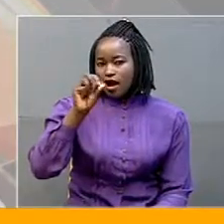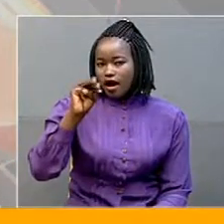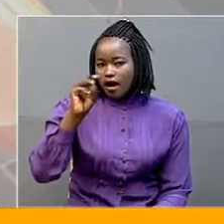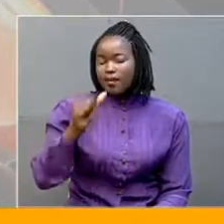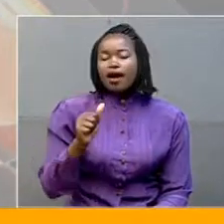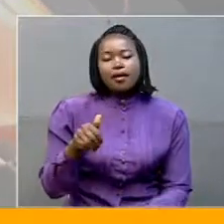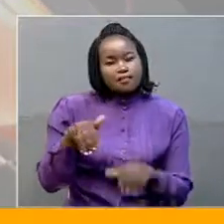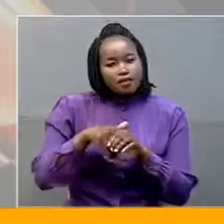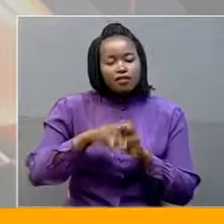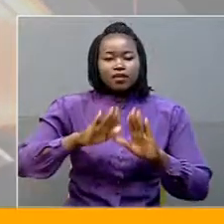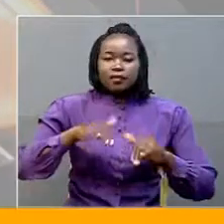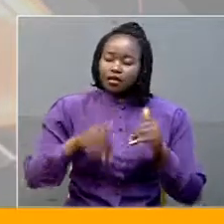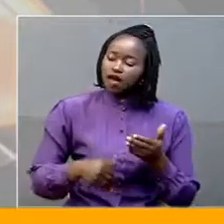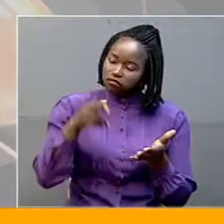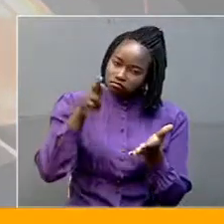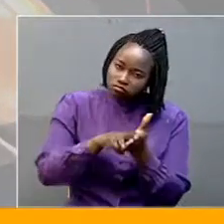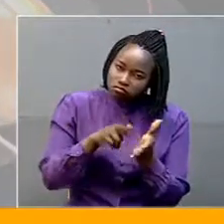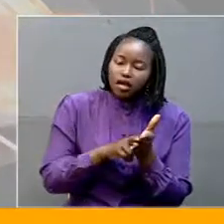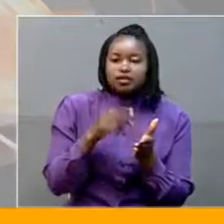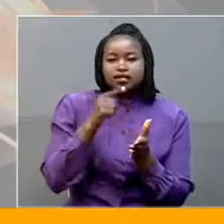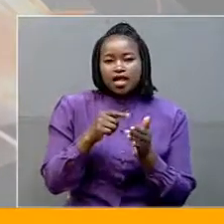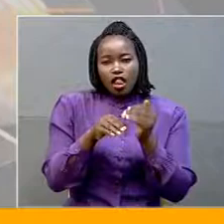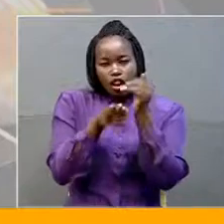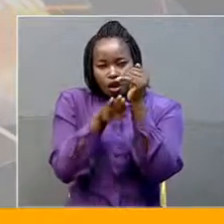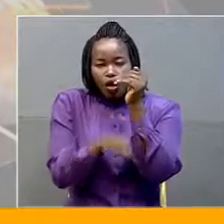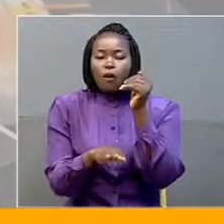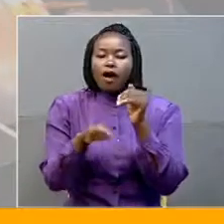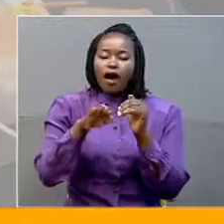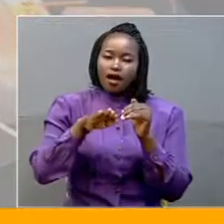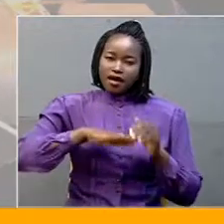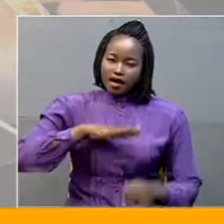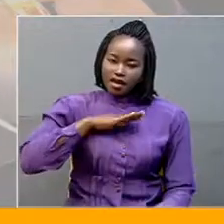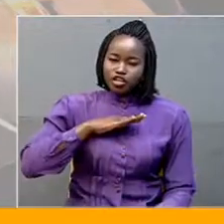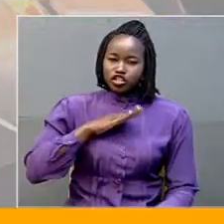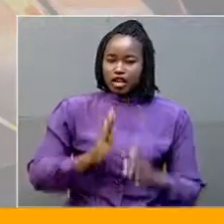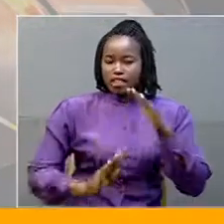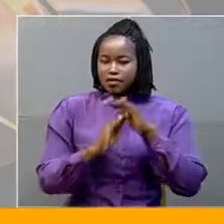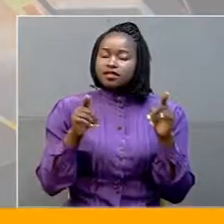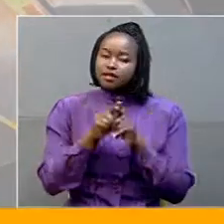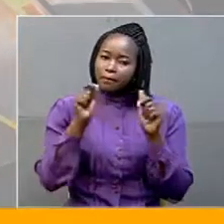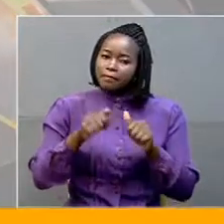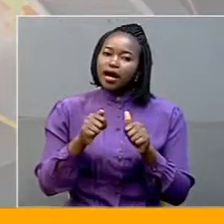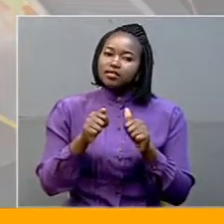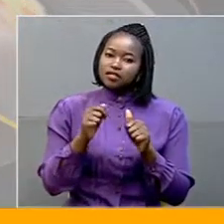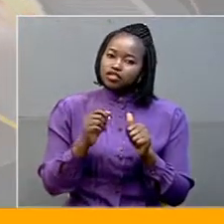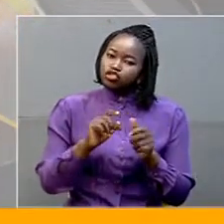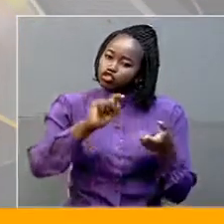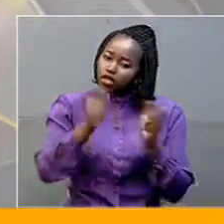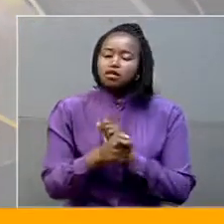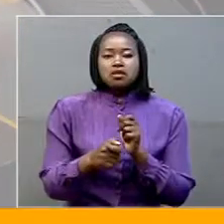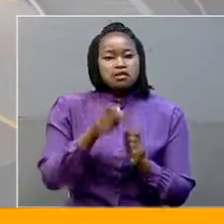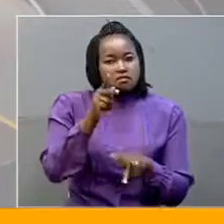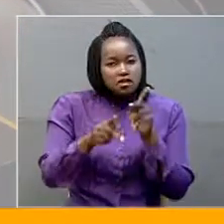recommending that the lower age limit is adjusted to persons aged 18 with no limits